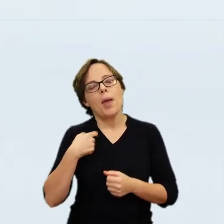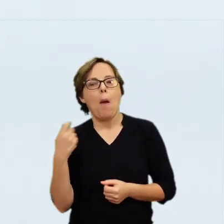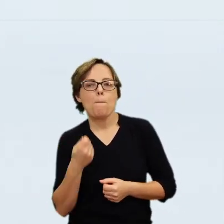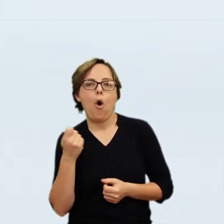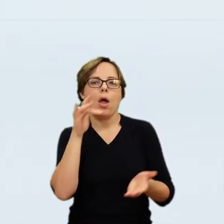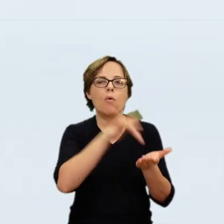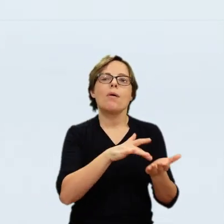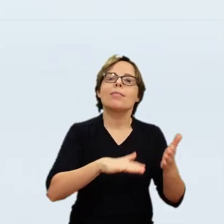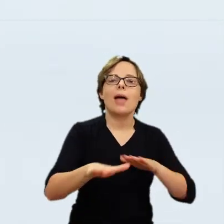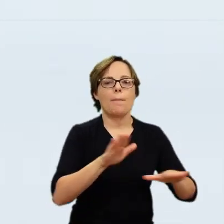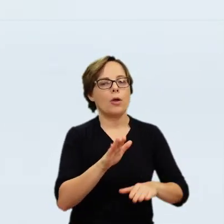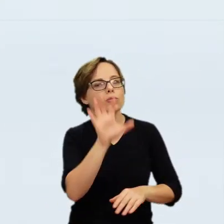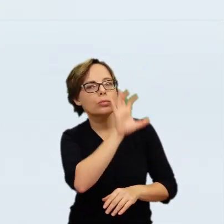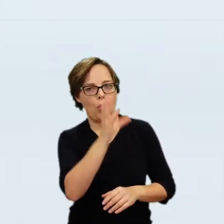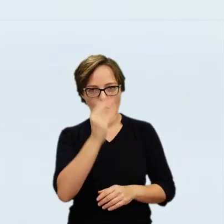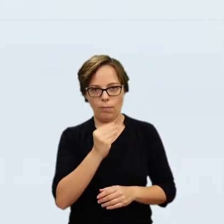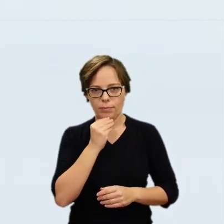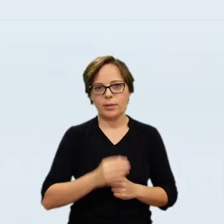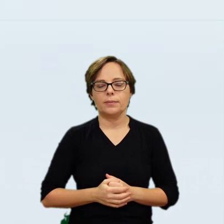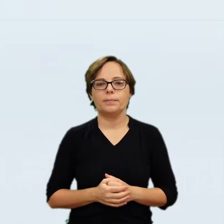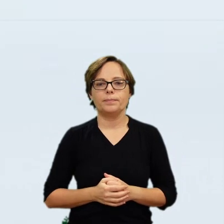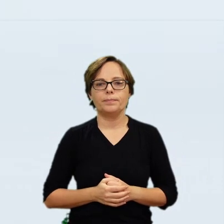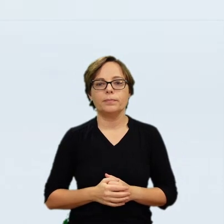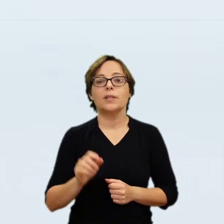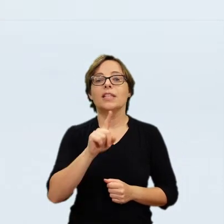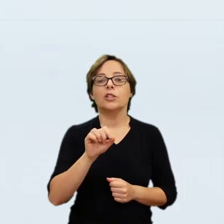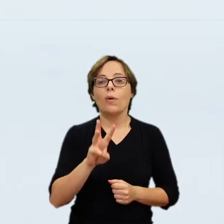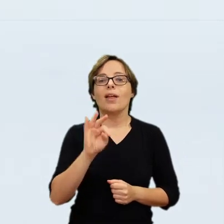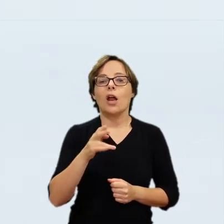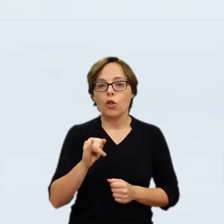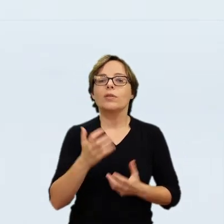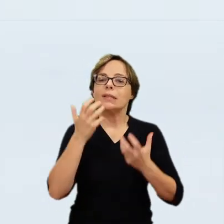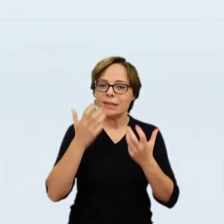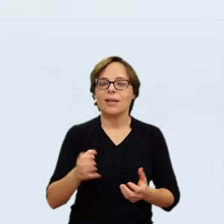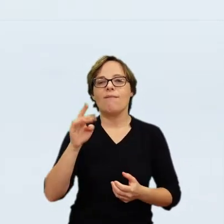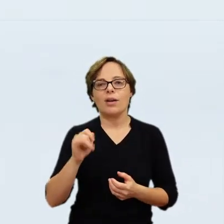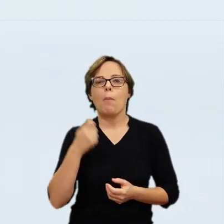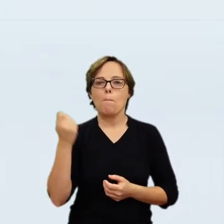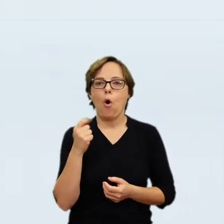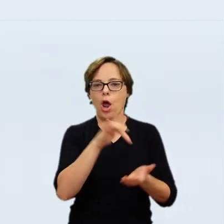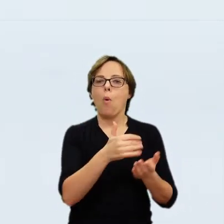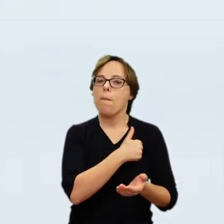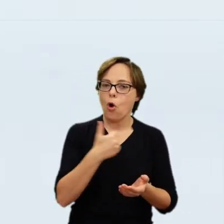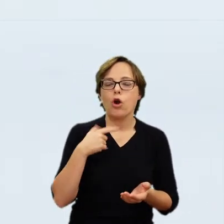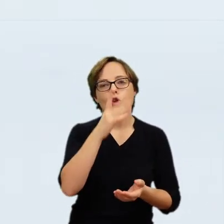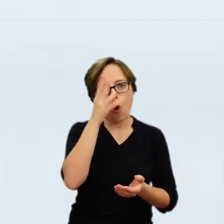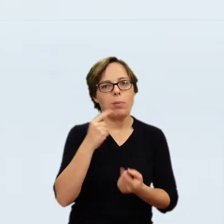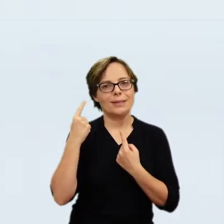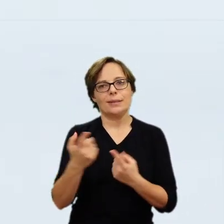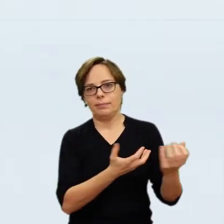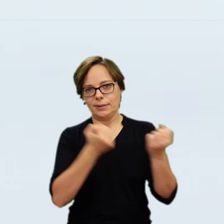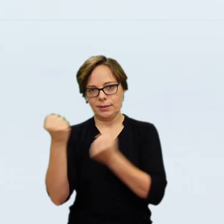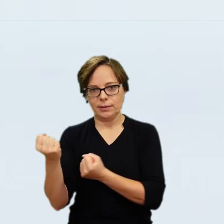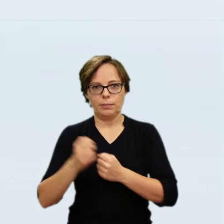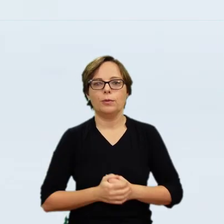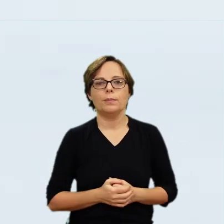and Valeria Tarnowski, the Polish rider was inherited by their eldest son, Jan Bogdan Tarnowski, and then by